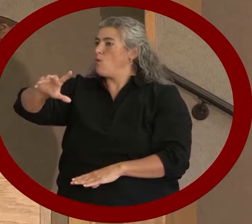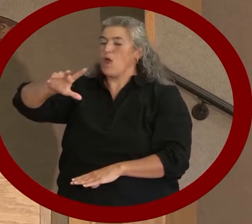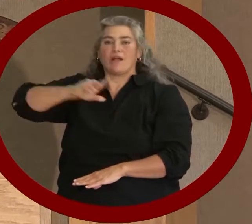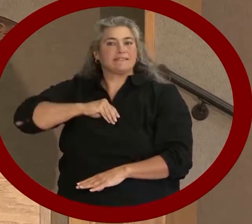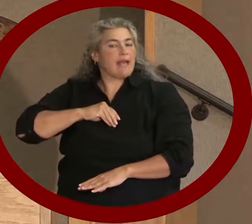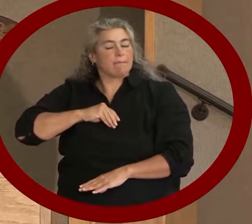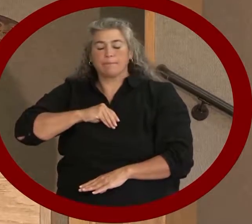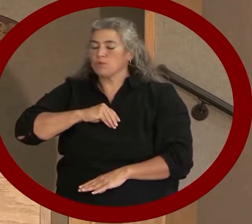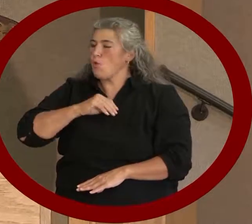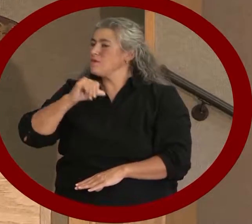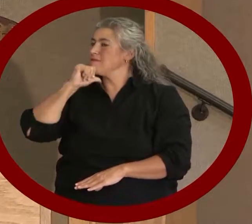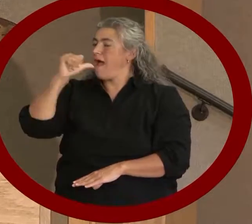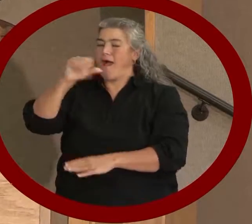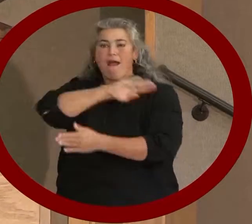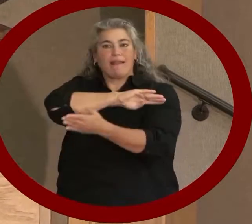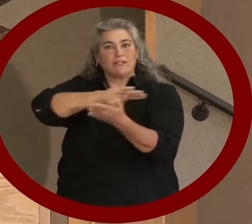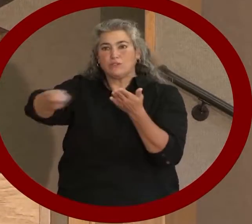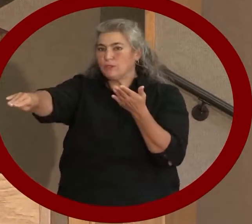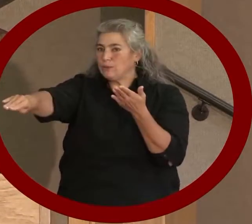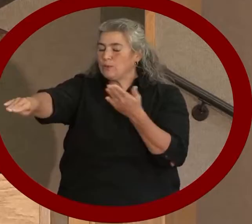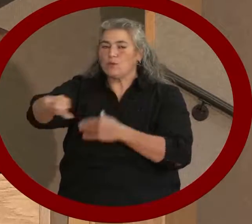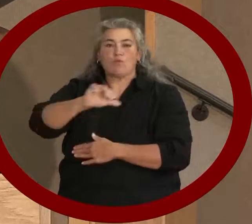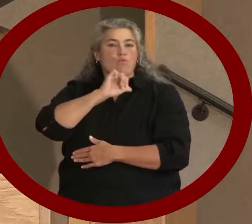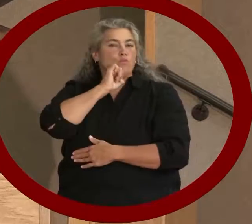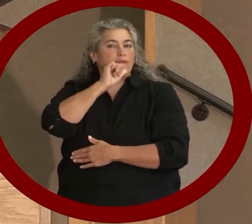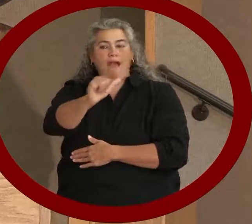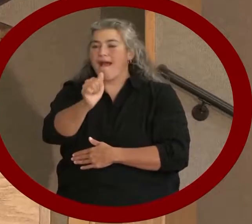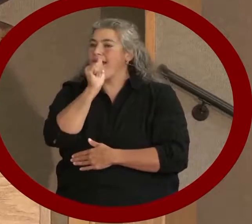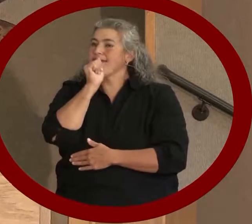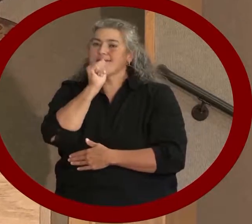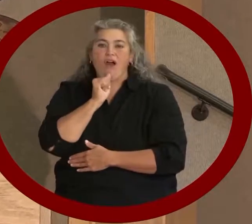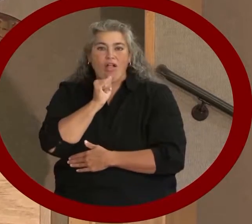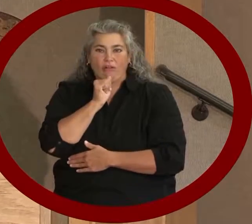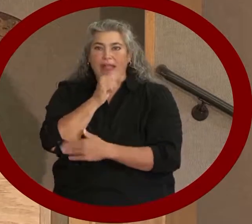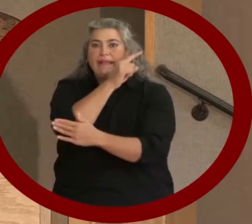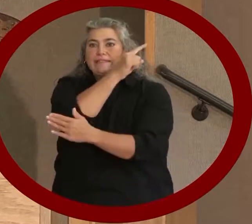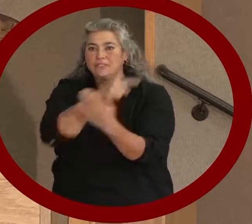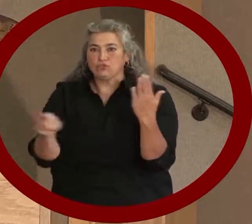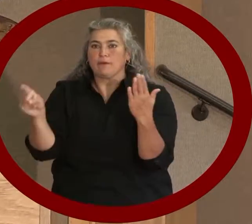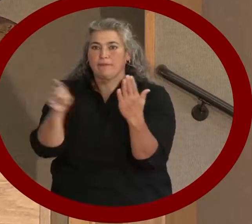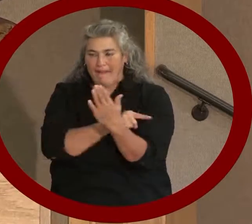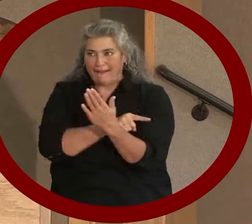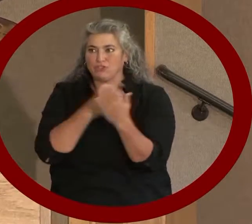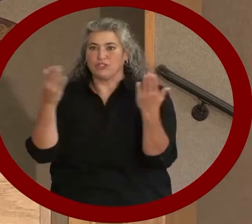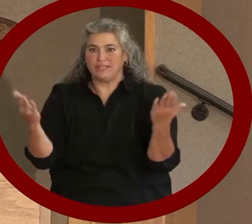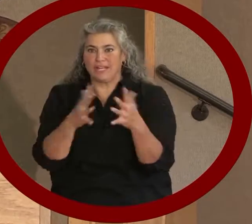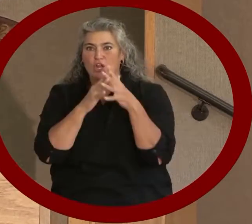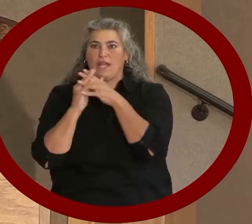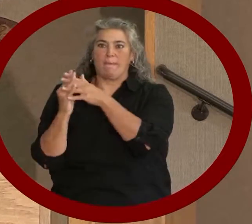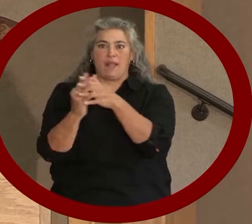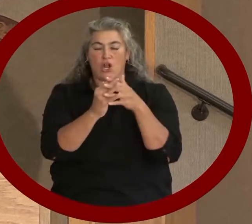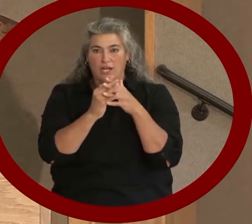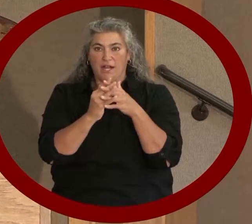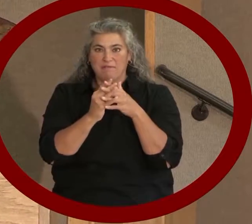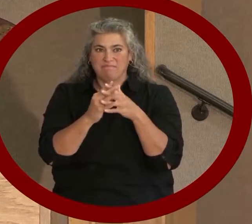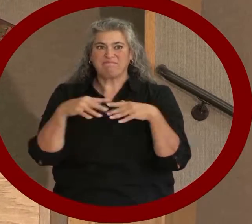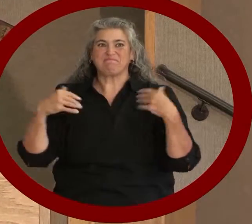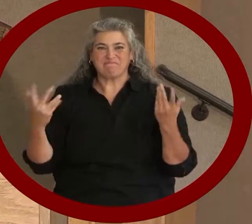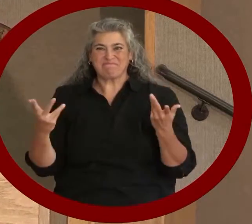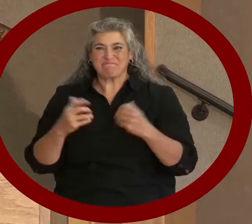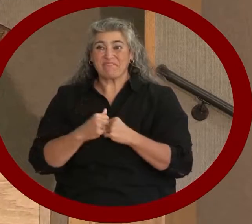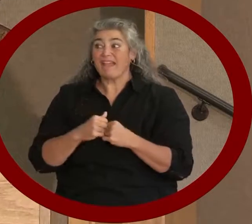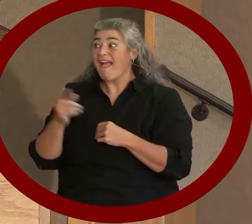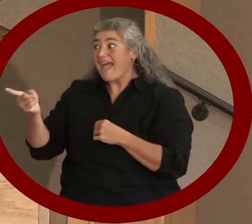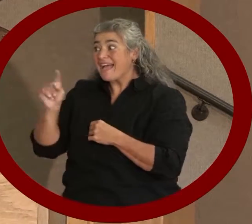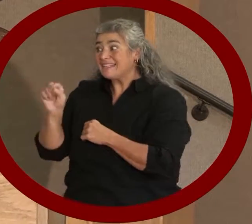tolerate discrimination in America. As Terry said, I'm Nancy Jackson, the Director